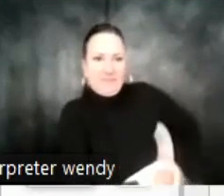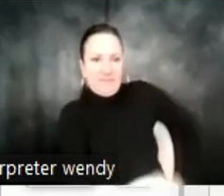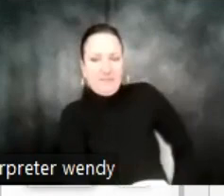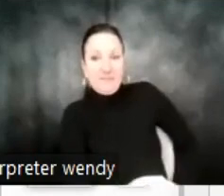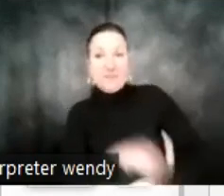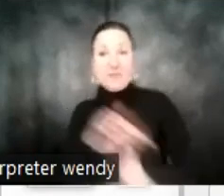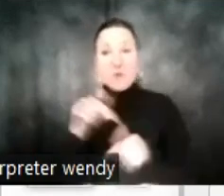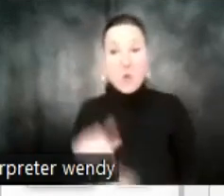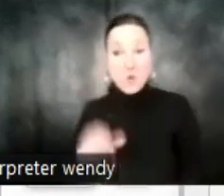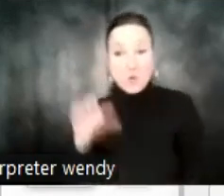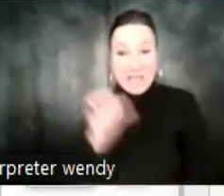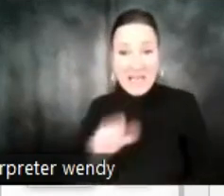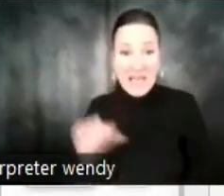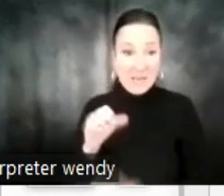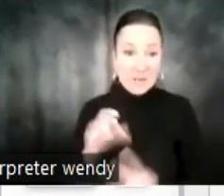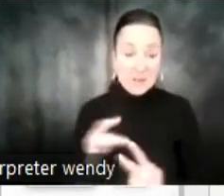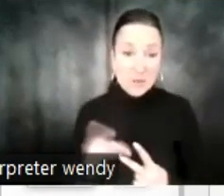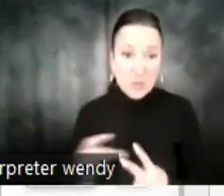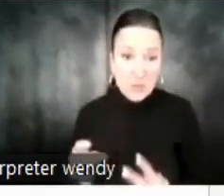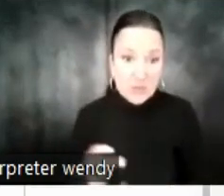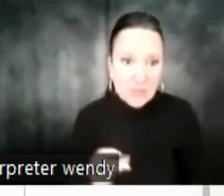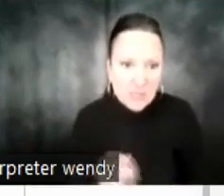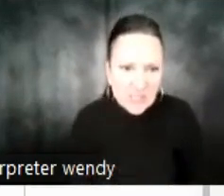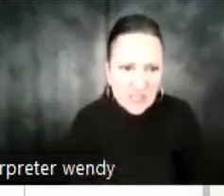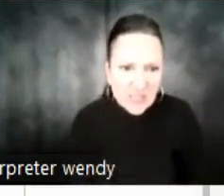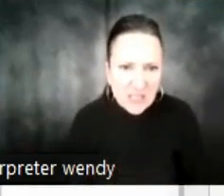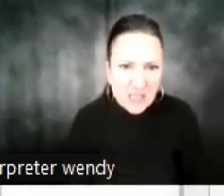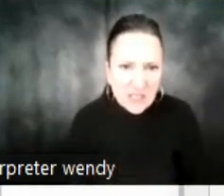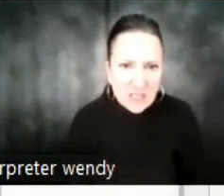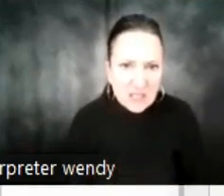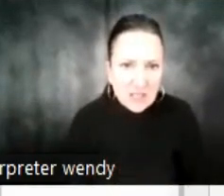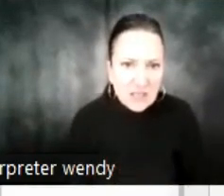Choice down there, the UniKaru 12, this one.